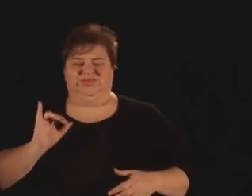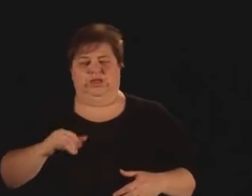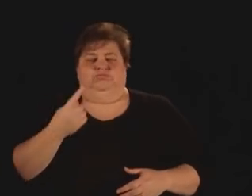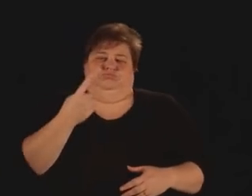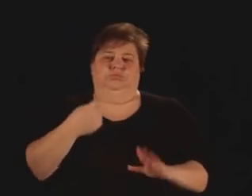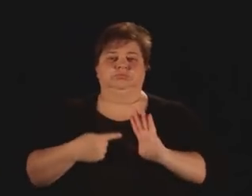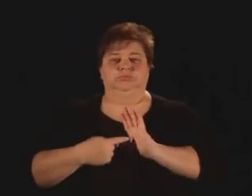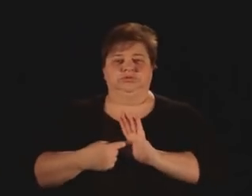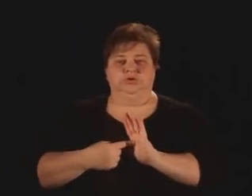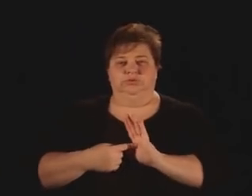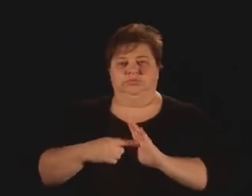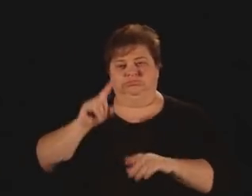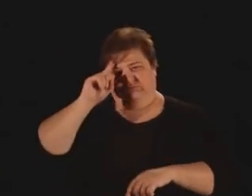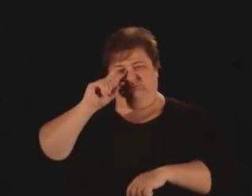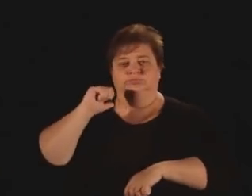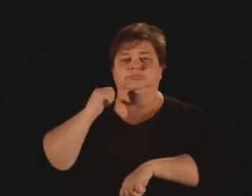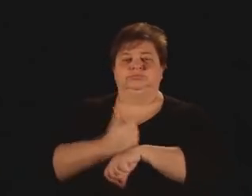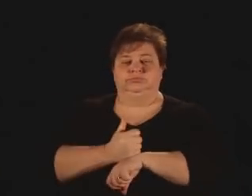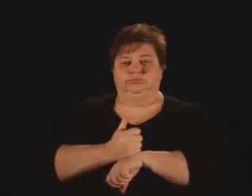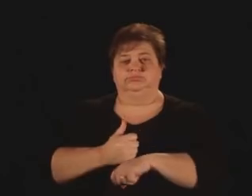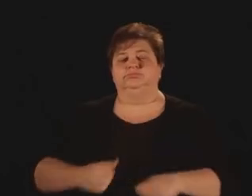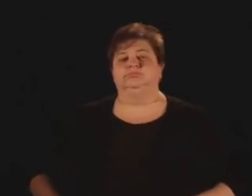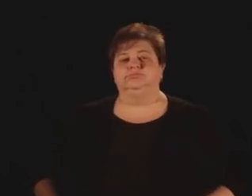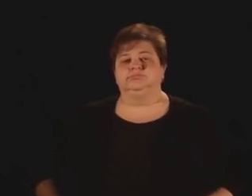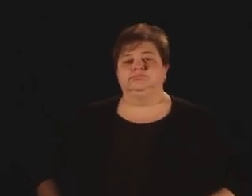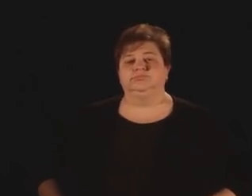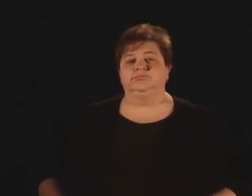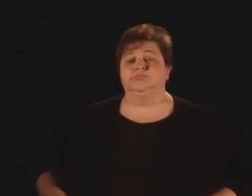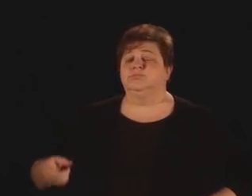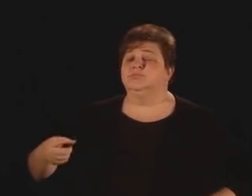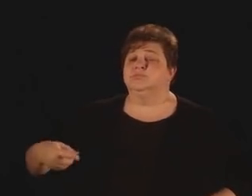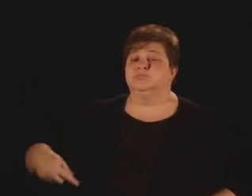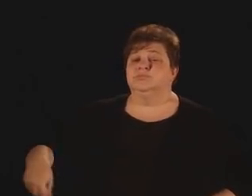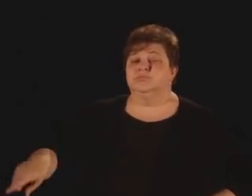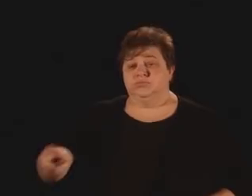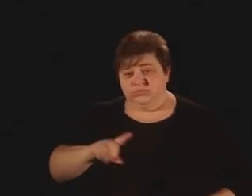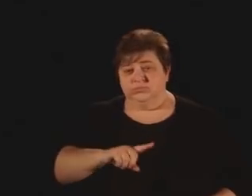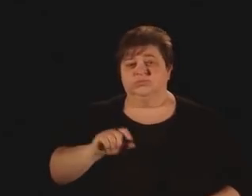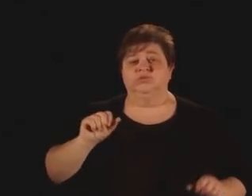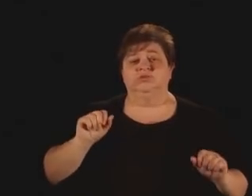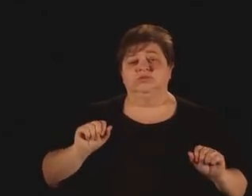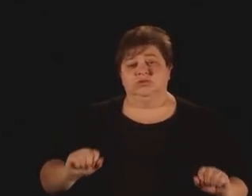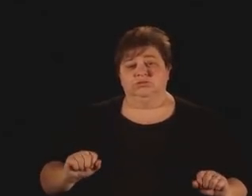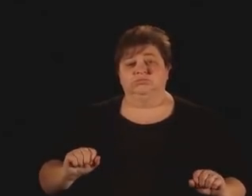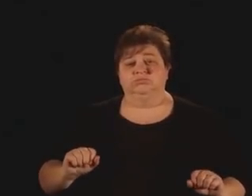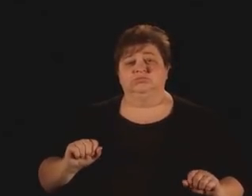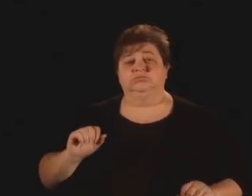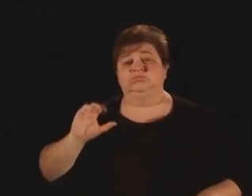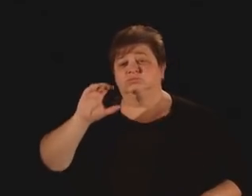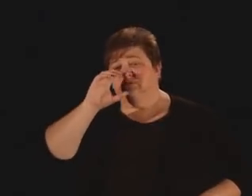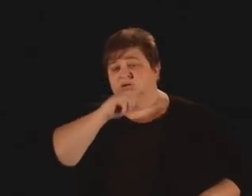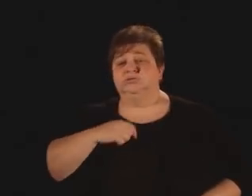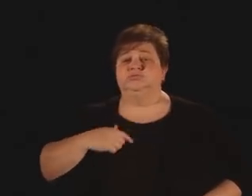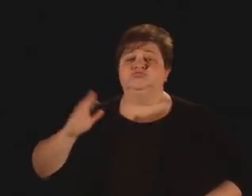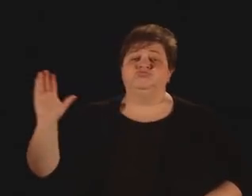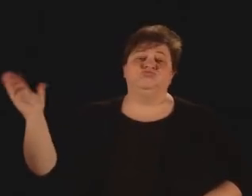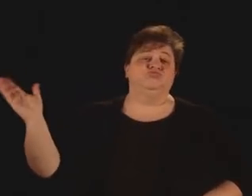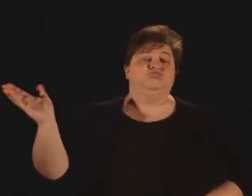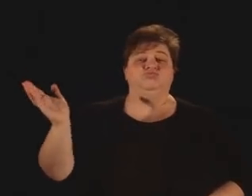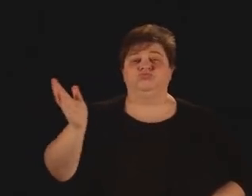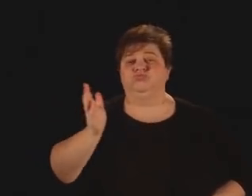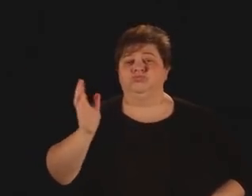So, as you can guess, when I give my talks on surprise, many people ask me, so what was the biggest surprise in your life?